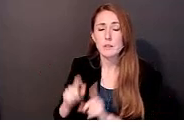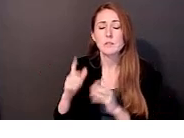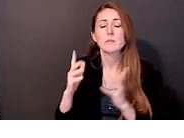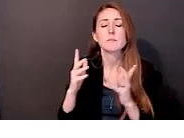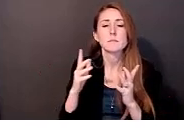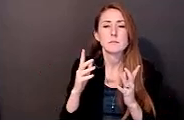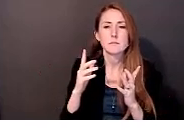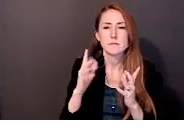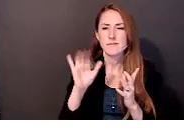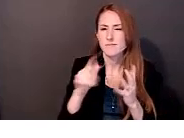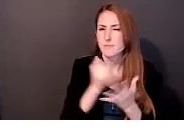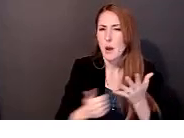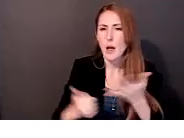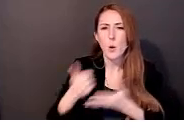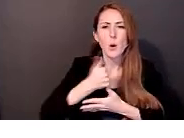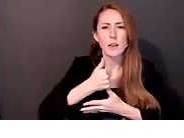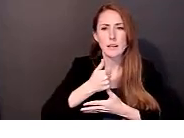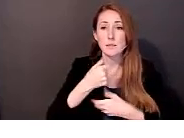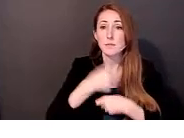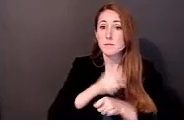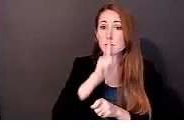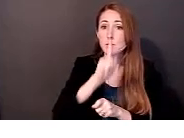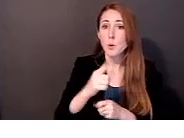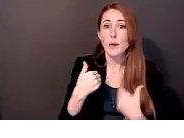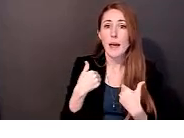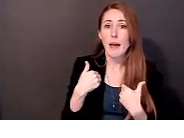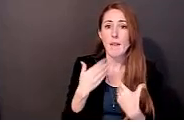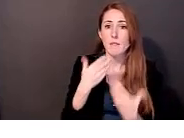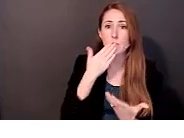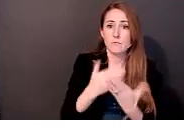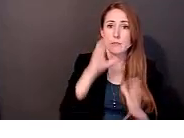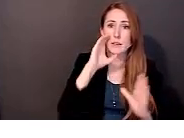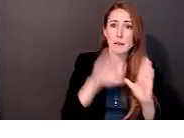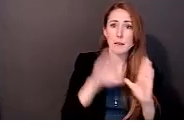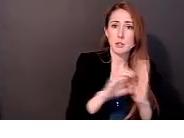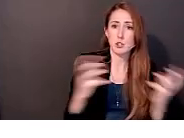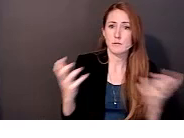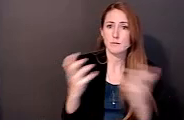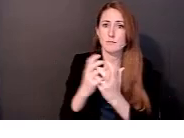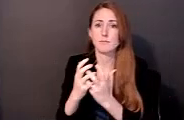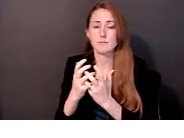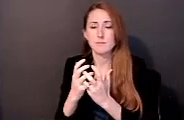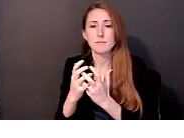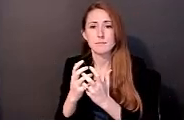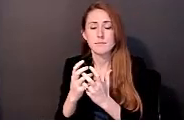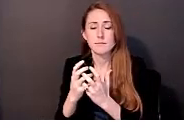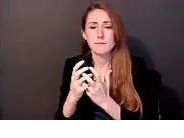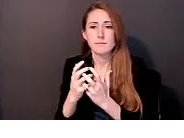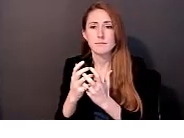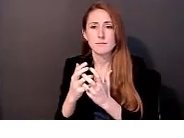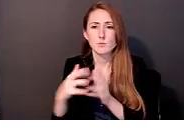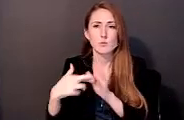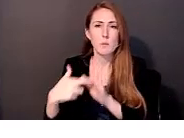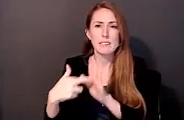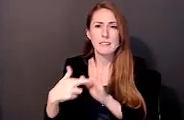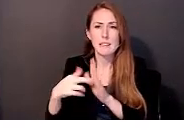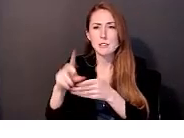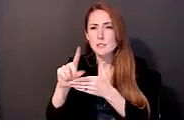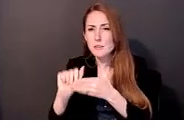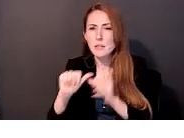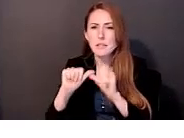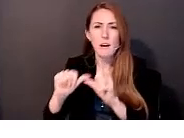always making sure that we have representative images of disability or ongoing priorities and concerns.